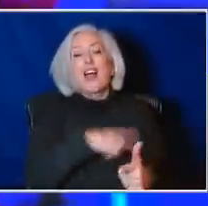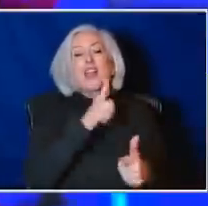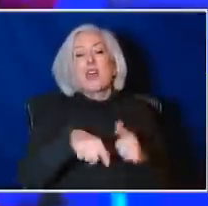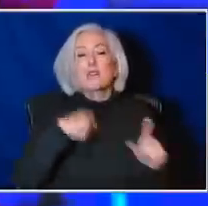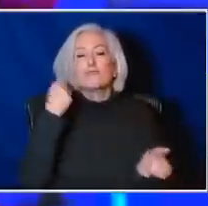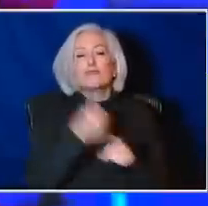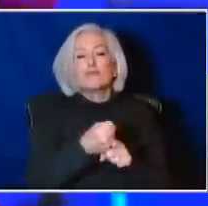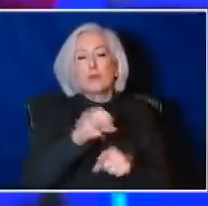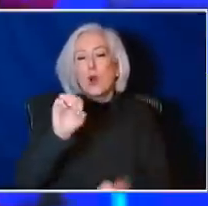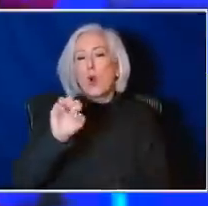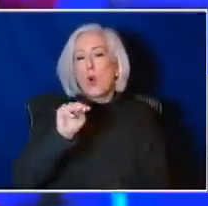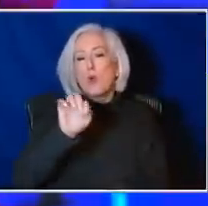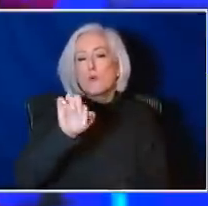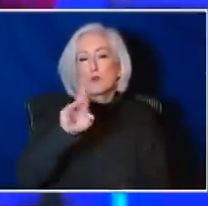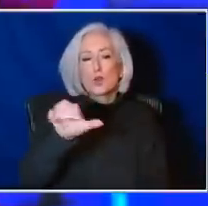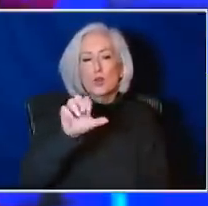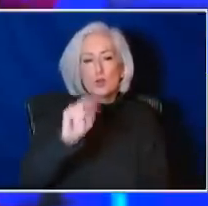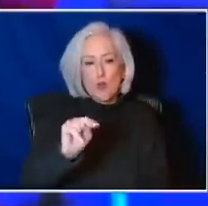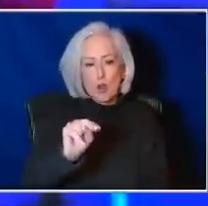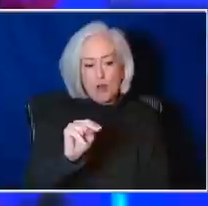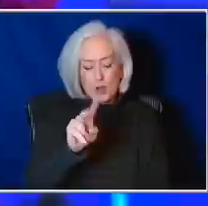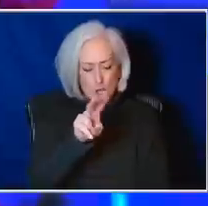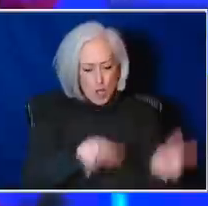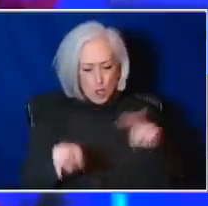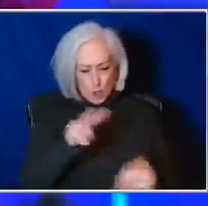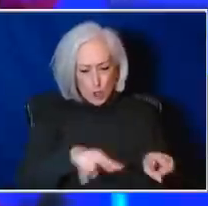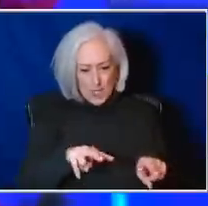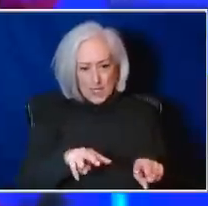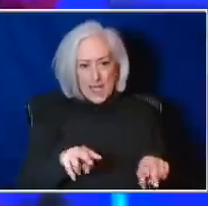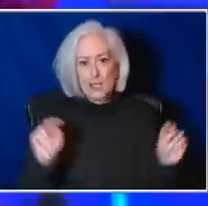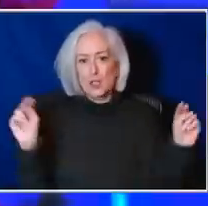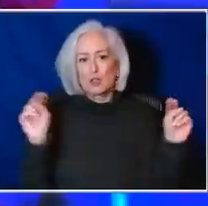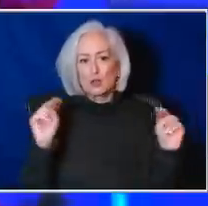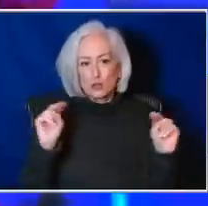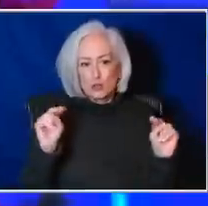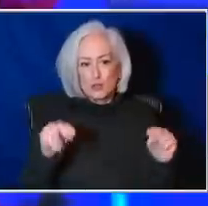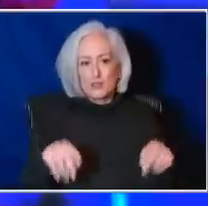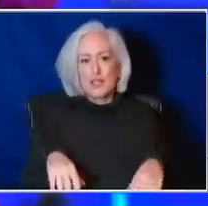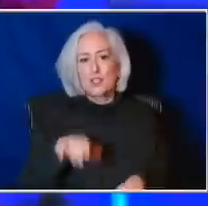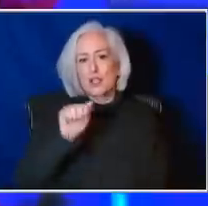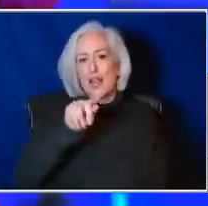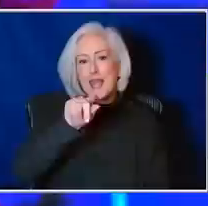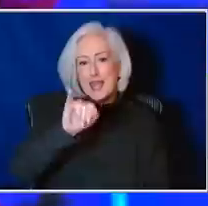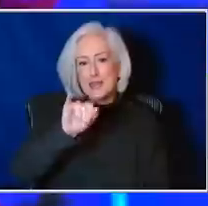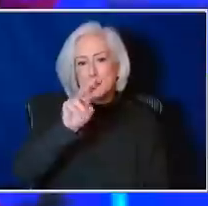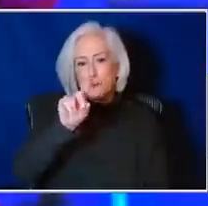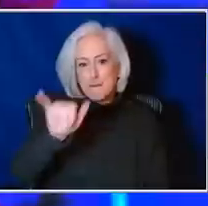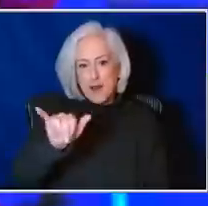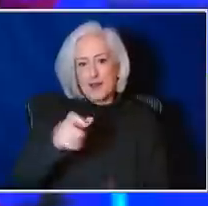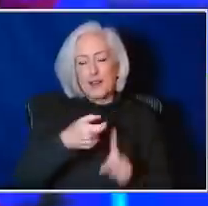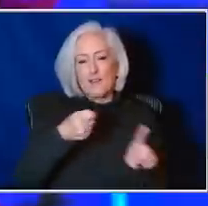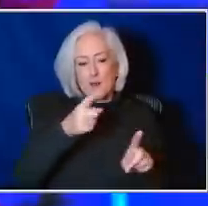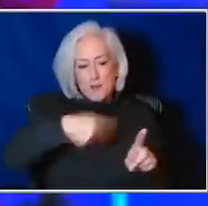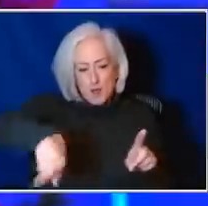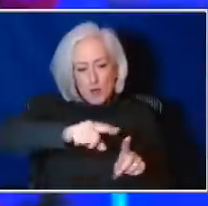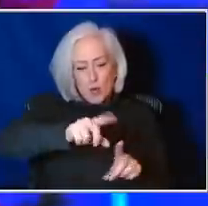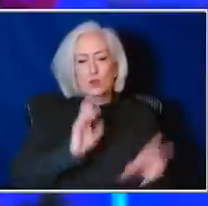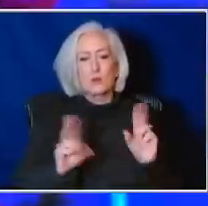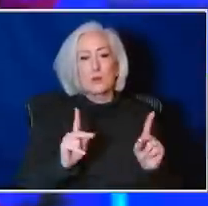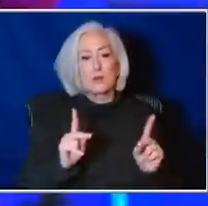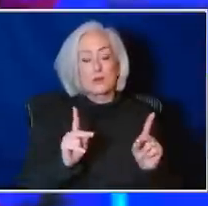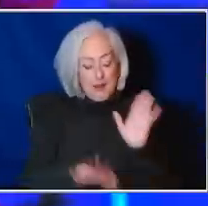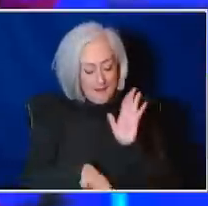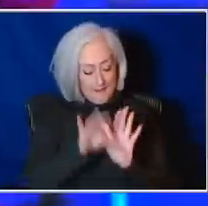really looking at neutralization by antibodies of those people. And what they found was that those people